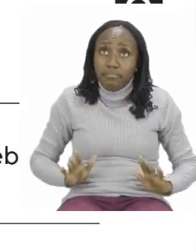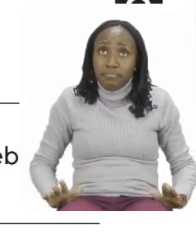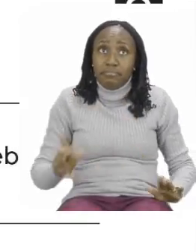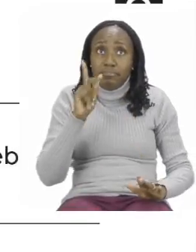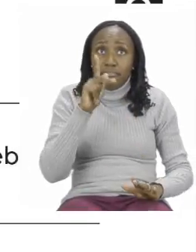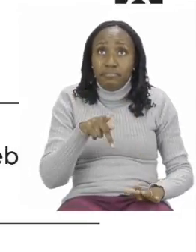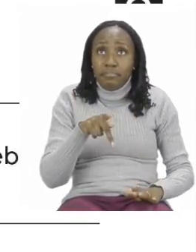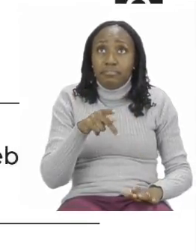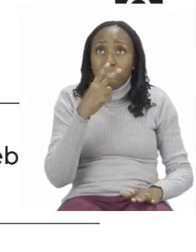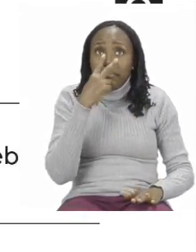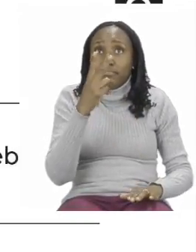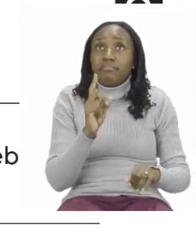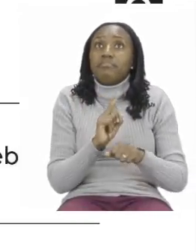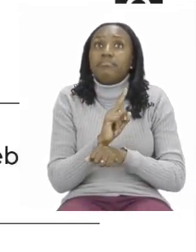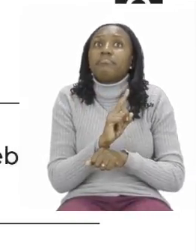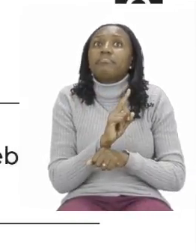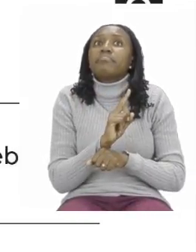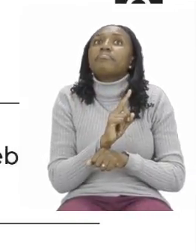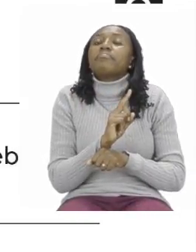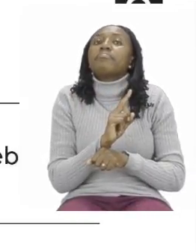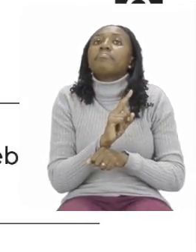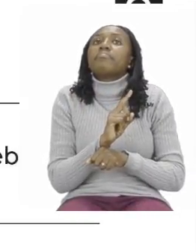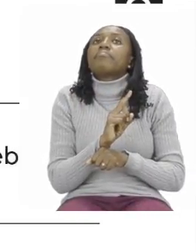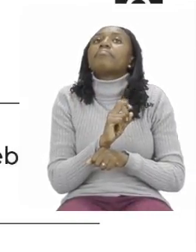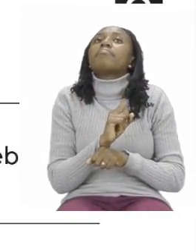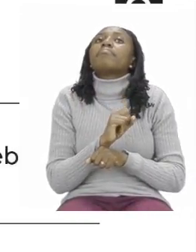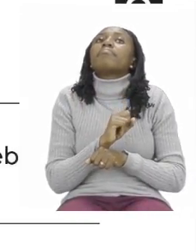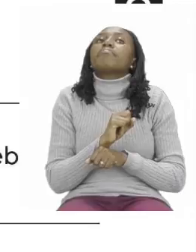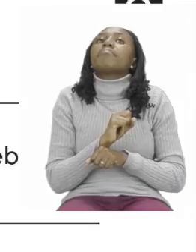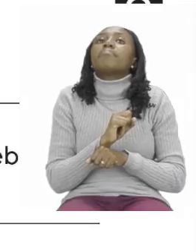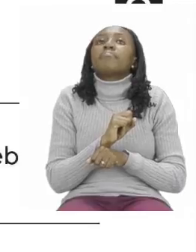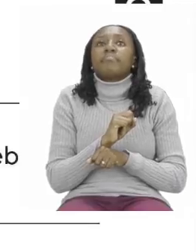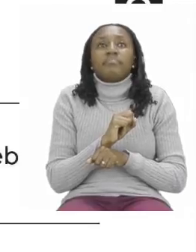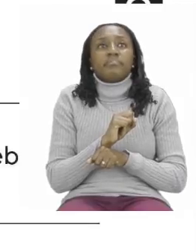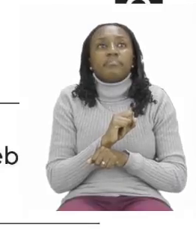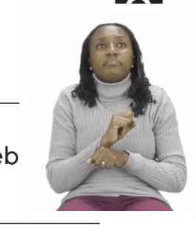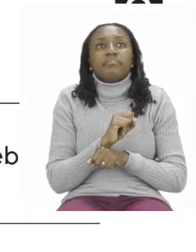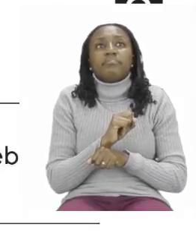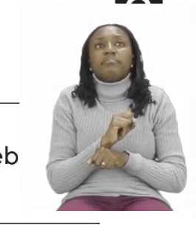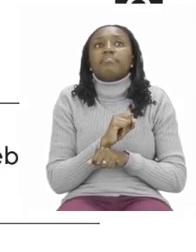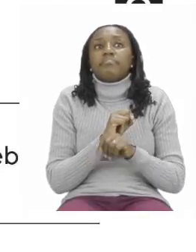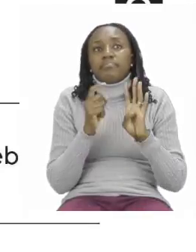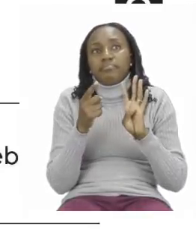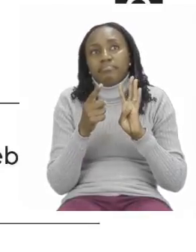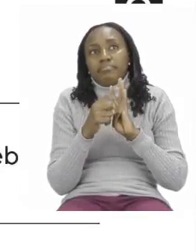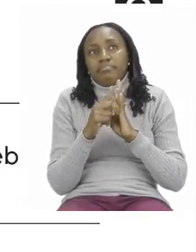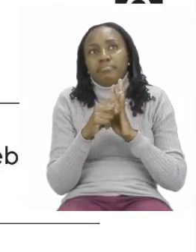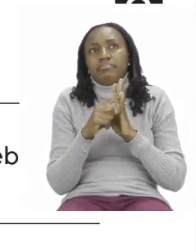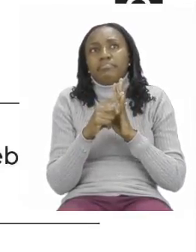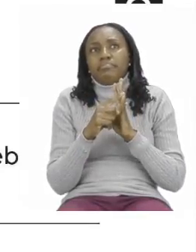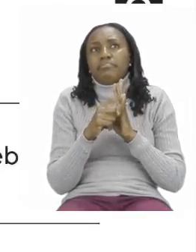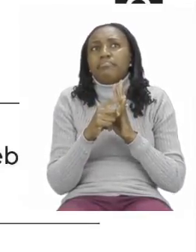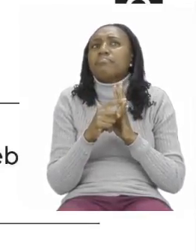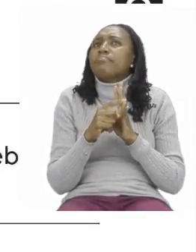Pam see first? Number four says What did